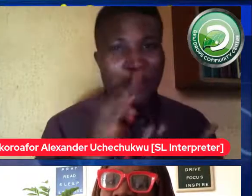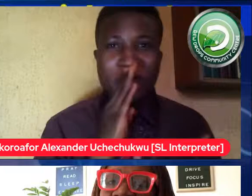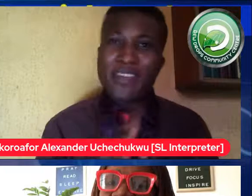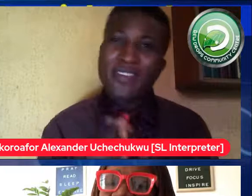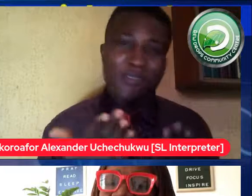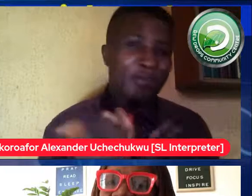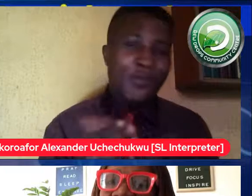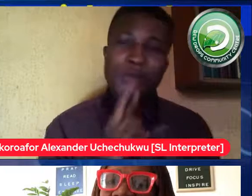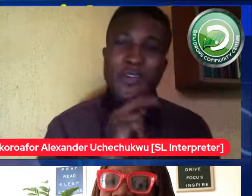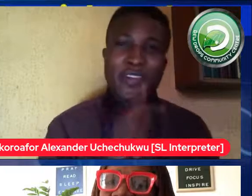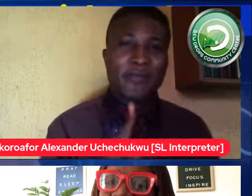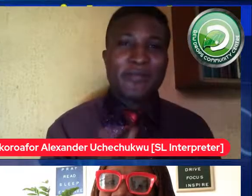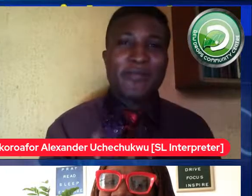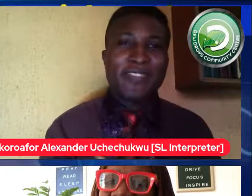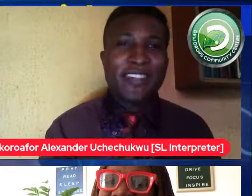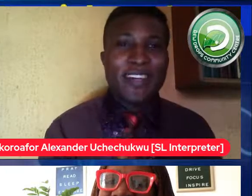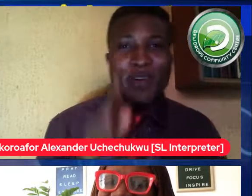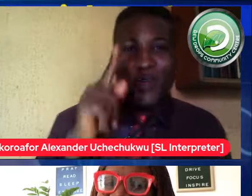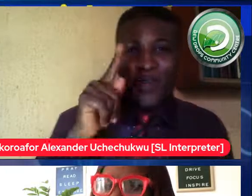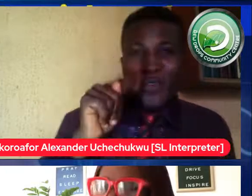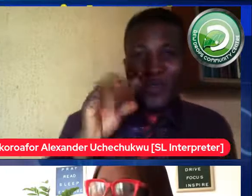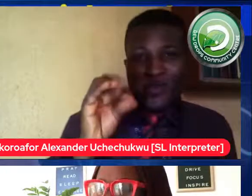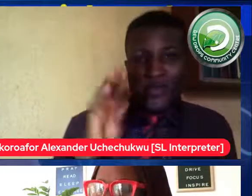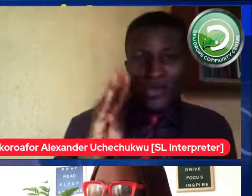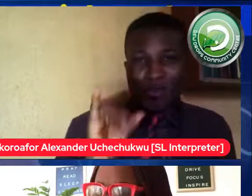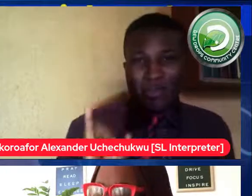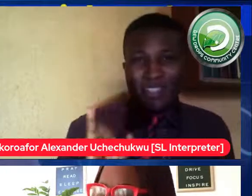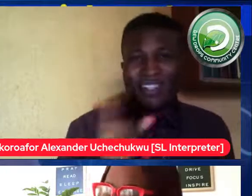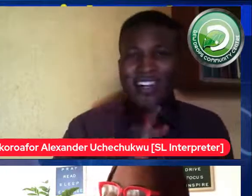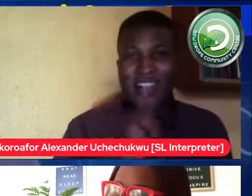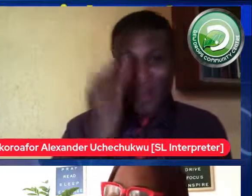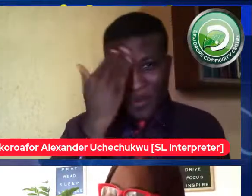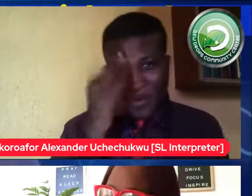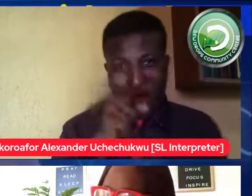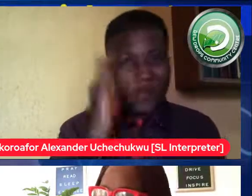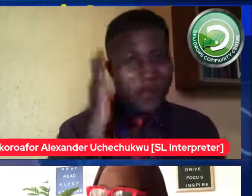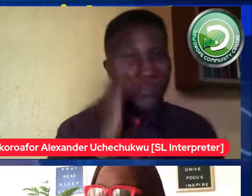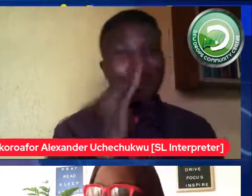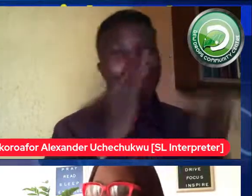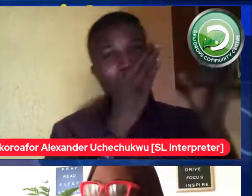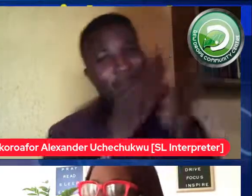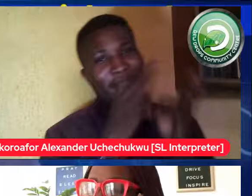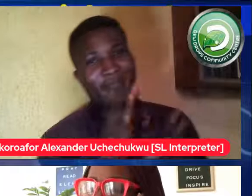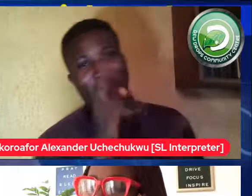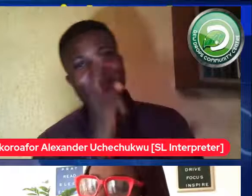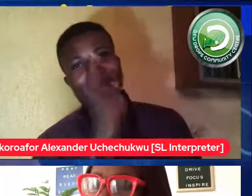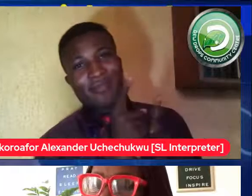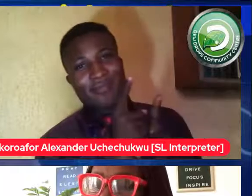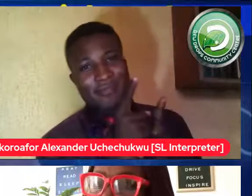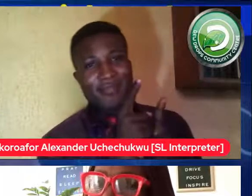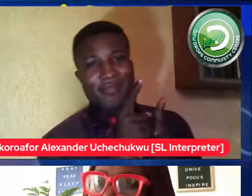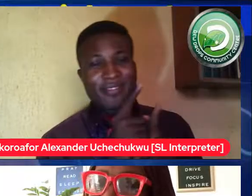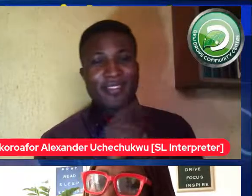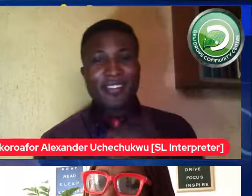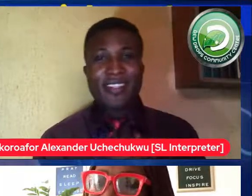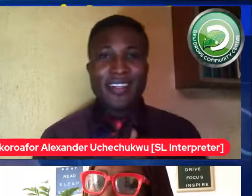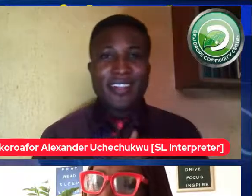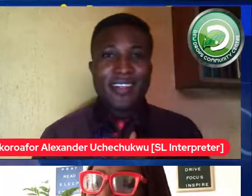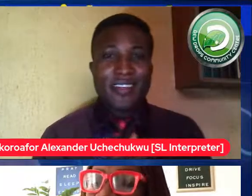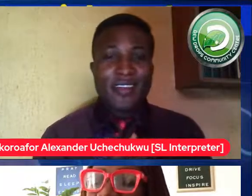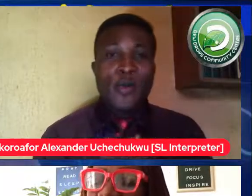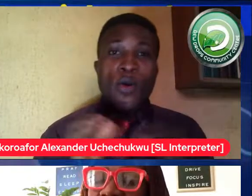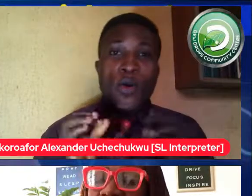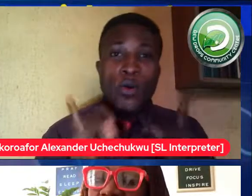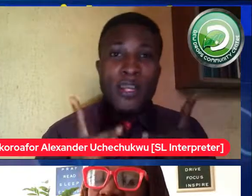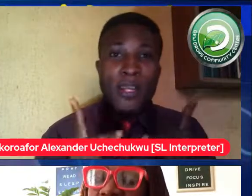you're going to give it to us as it is so you know there was this there was um there was a you know we read a